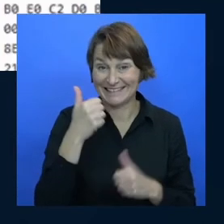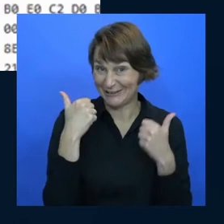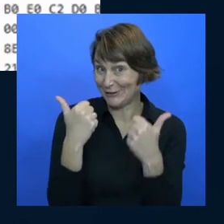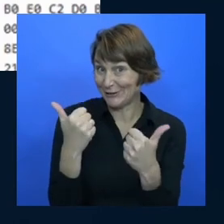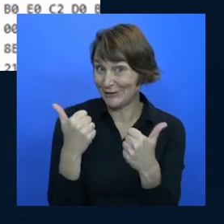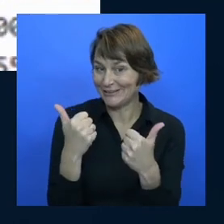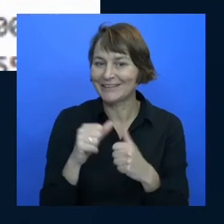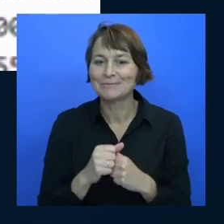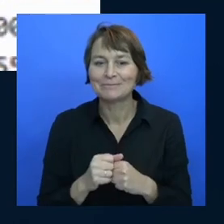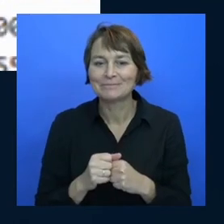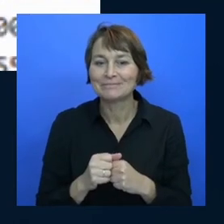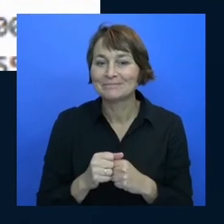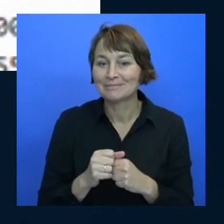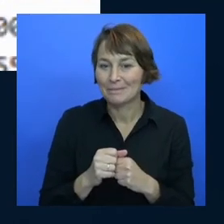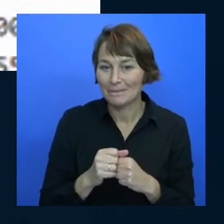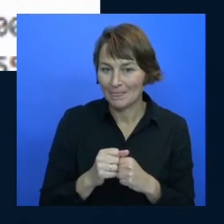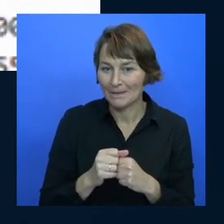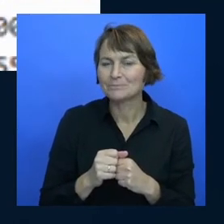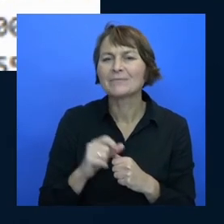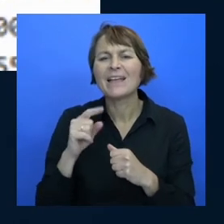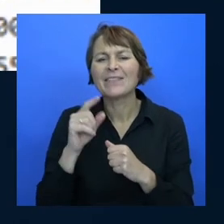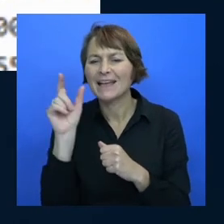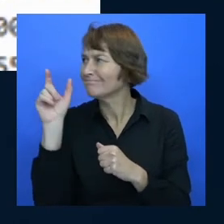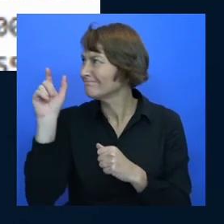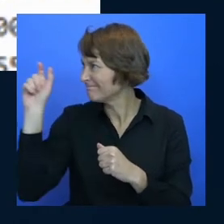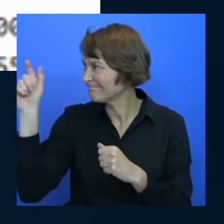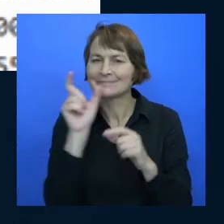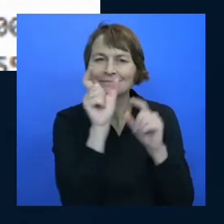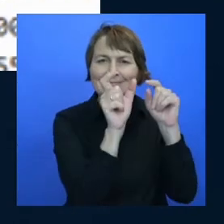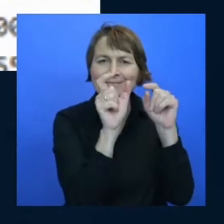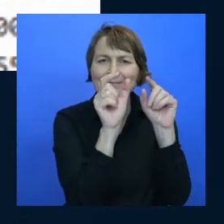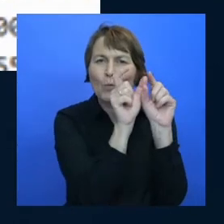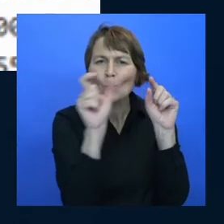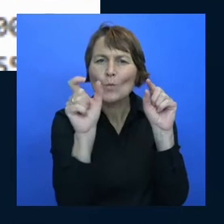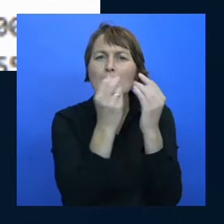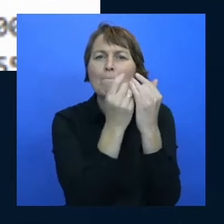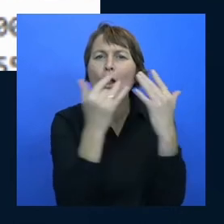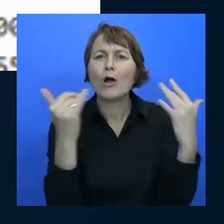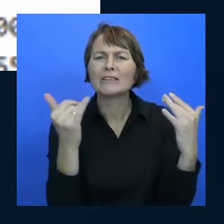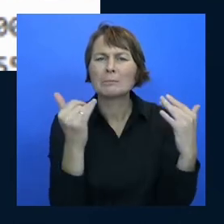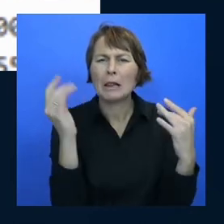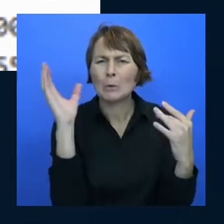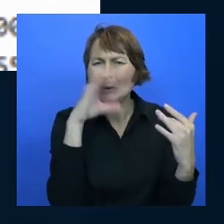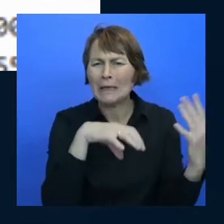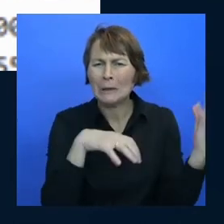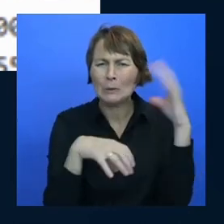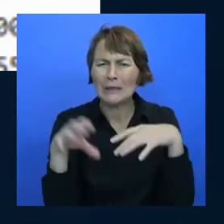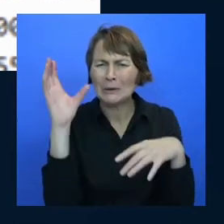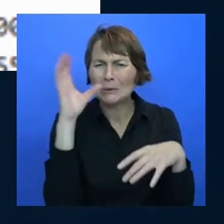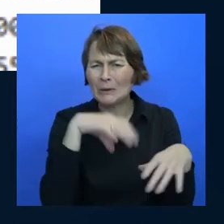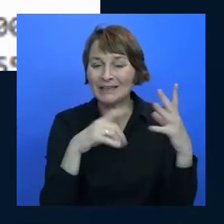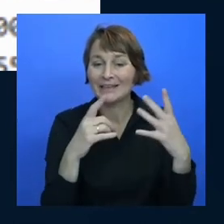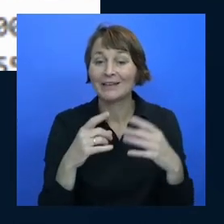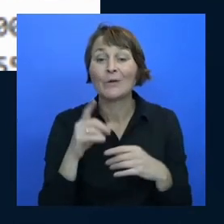i look i made them i made a folder with multiple kinds of weirdness weirdness i had like this is bad